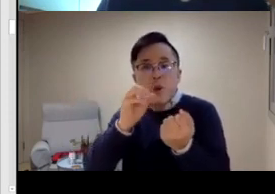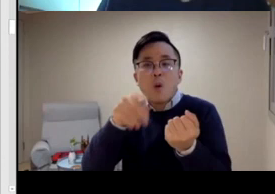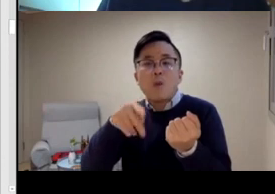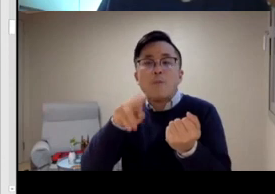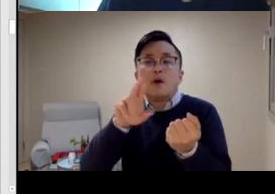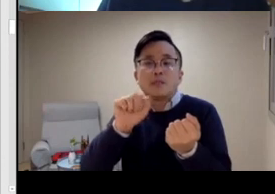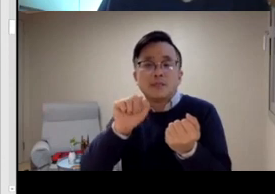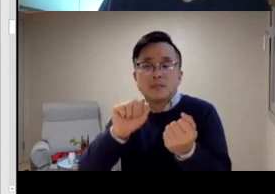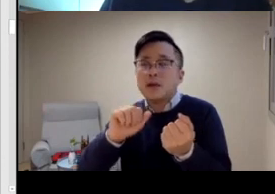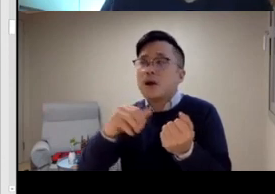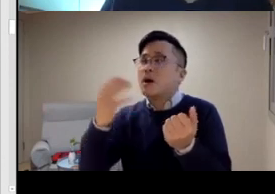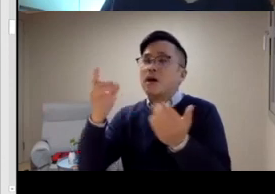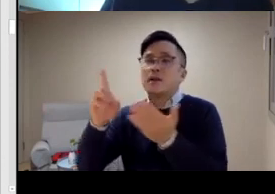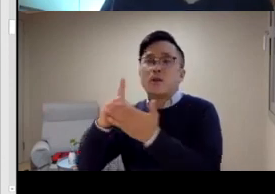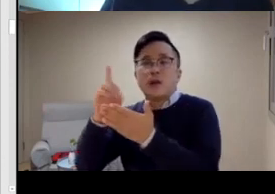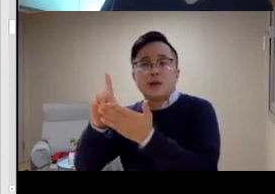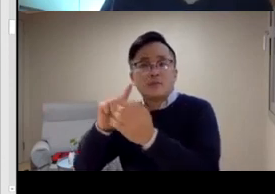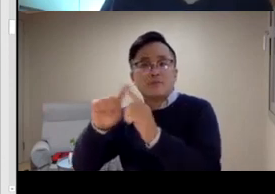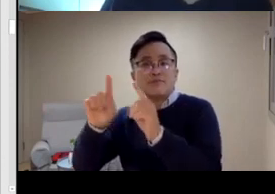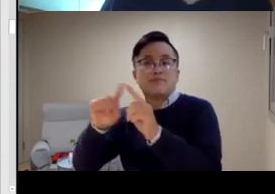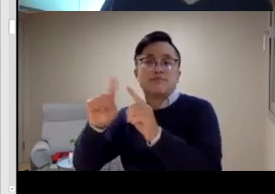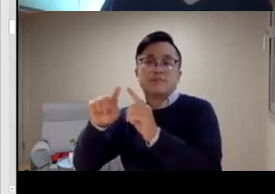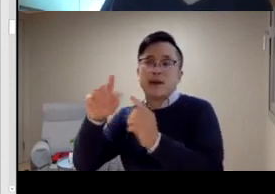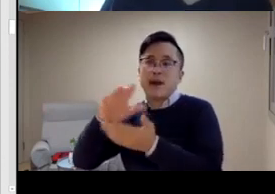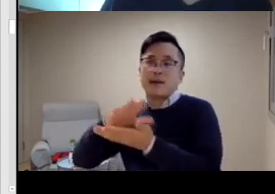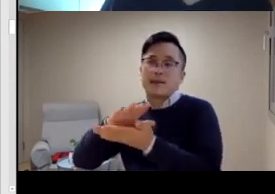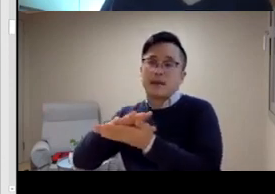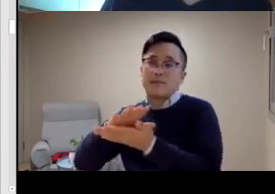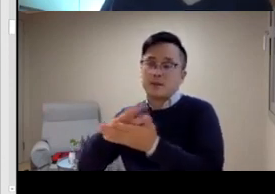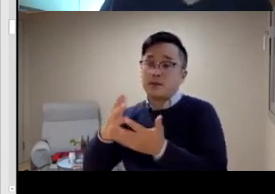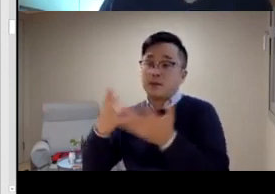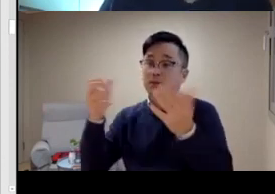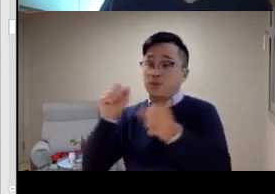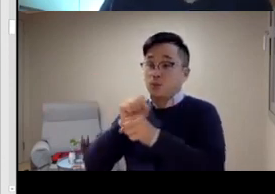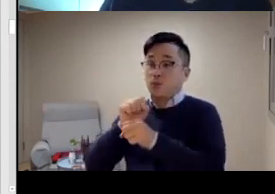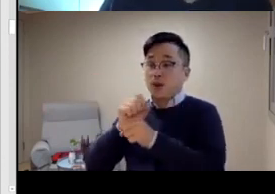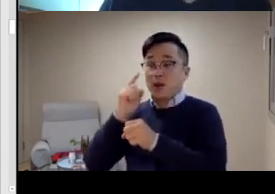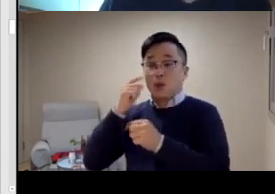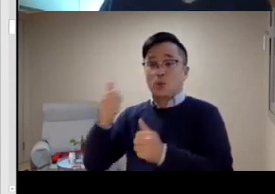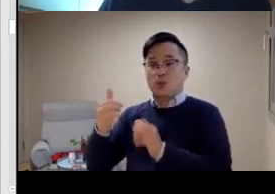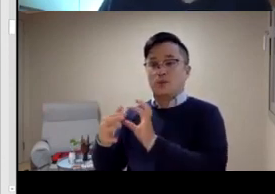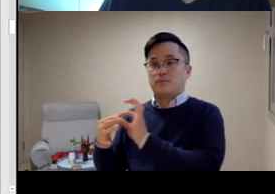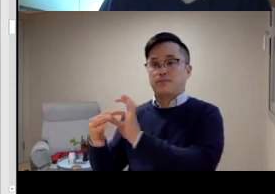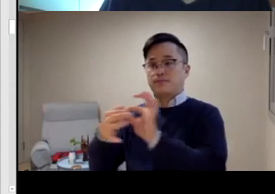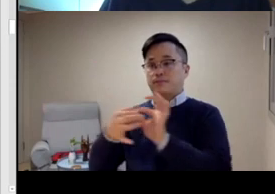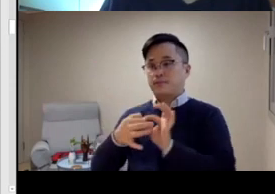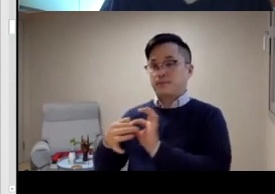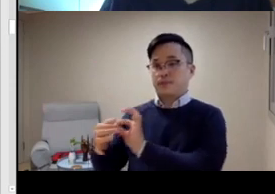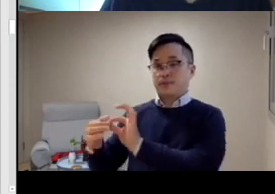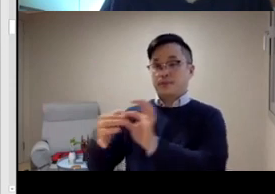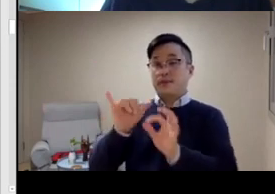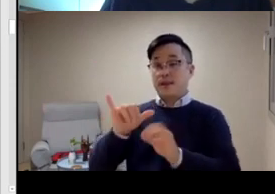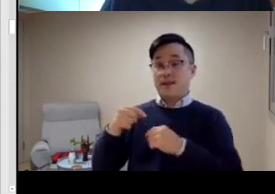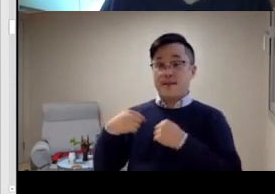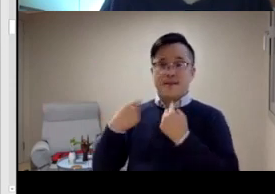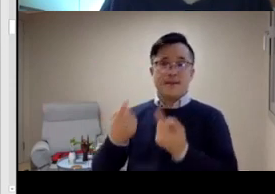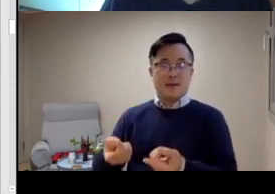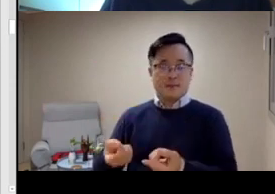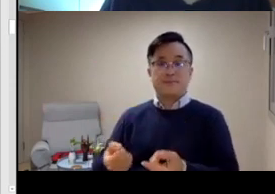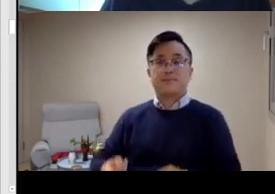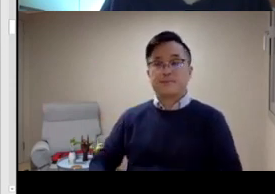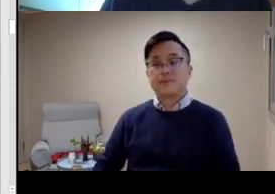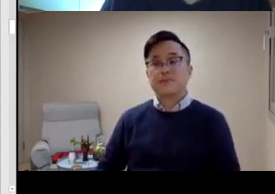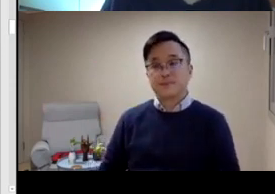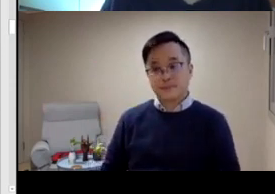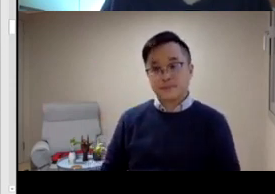And also Hong Song Eun, who finished her PhD in Germany, is now back in Korea, and she's also